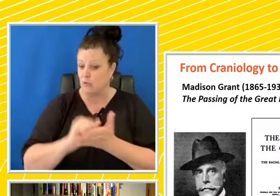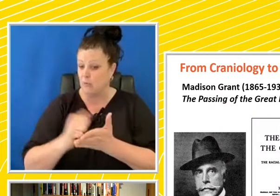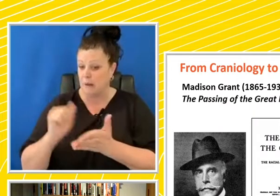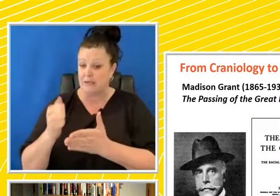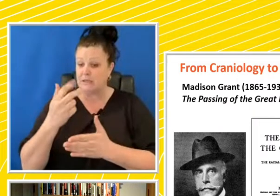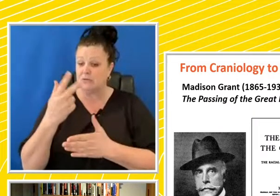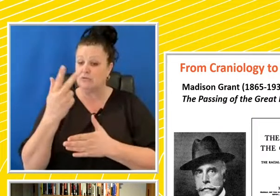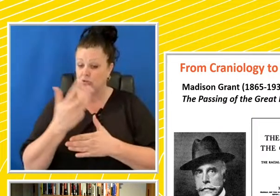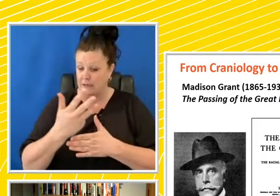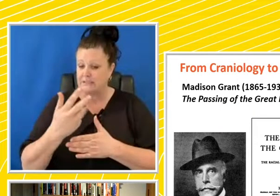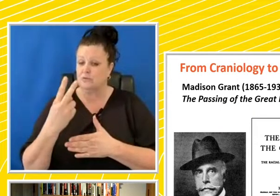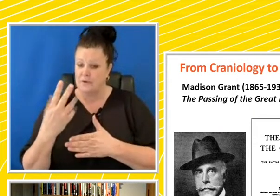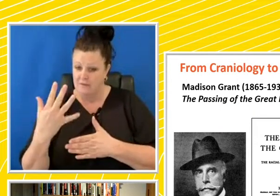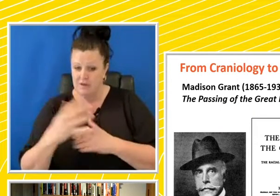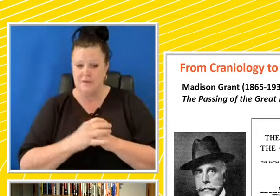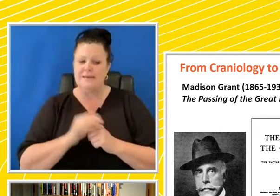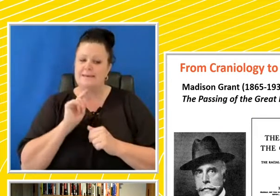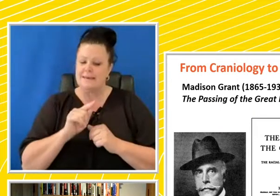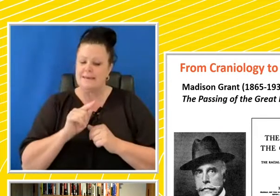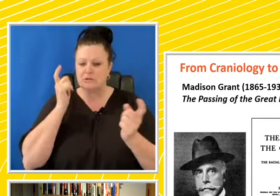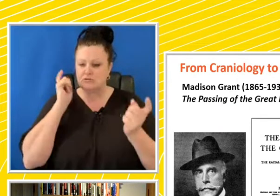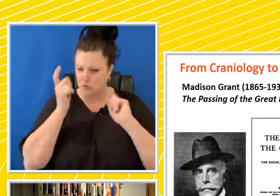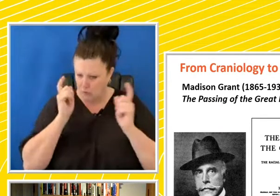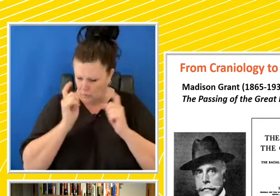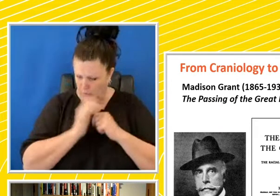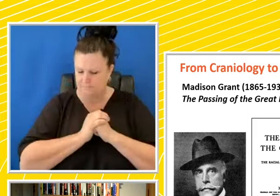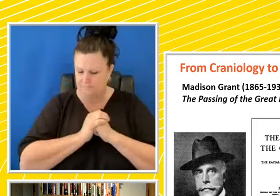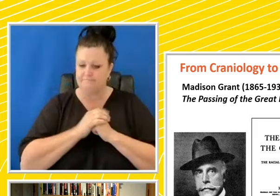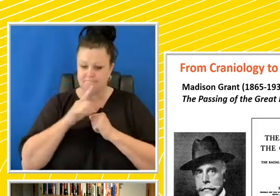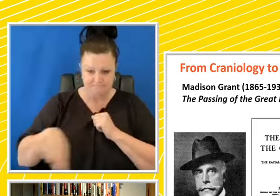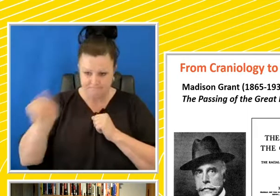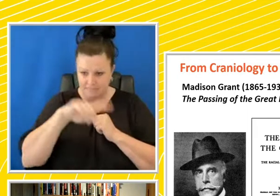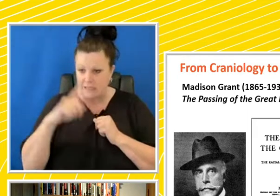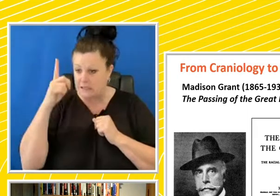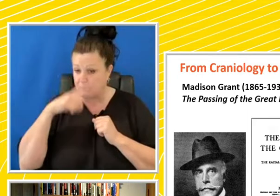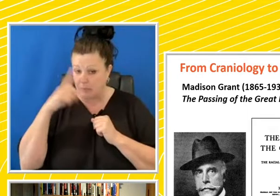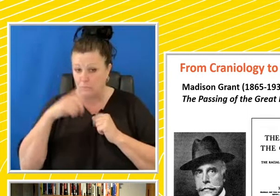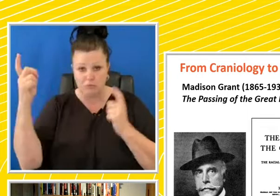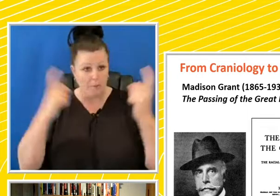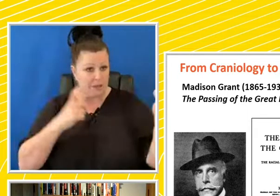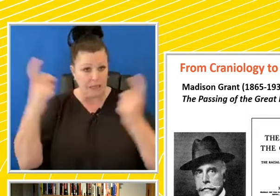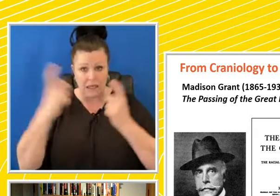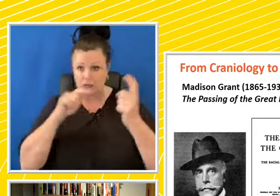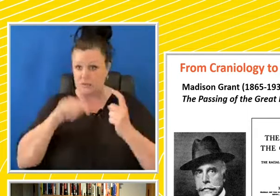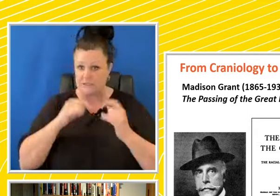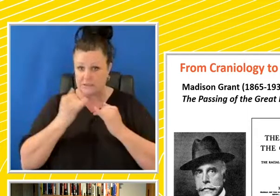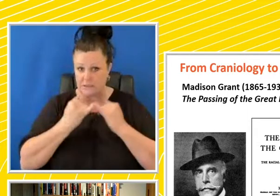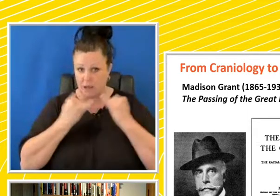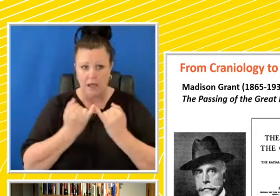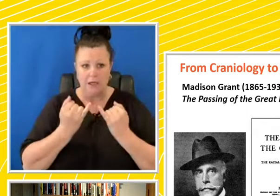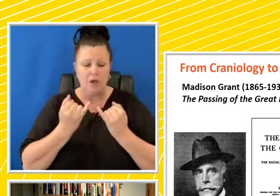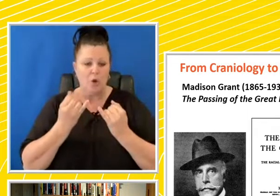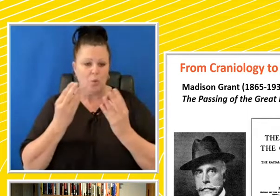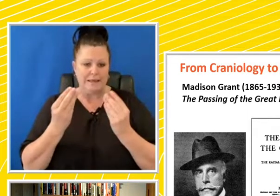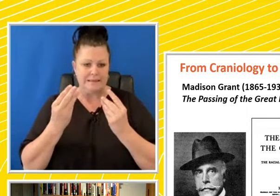And he's worried that these people he's seen coming into Ellis Island, once again, with a swarthy